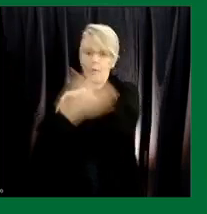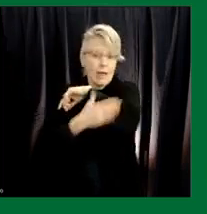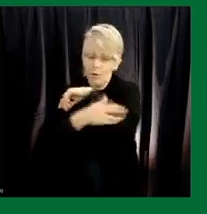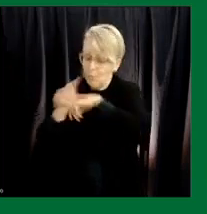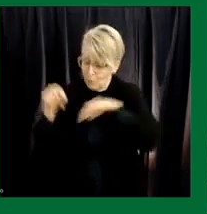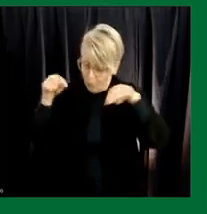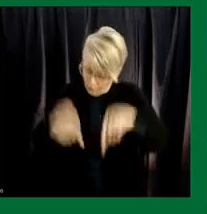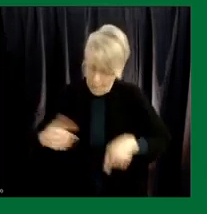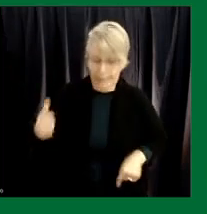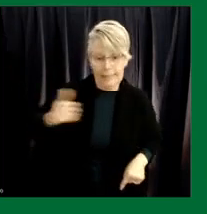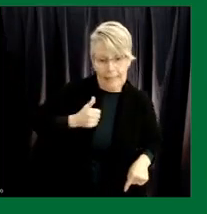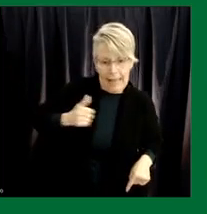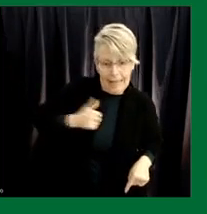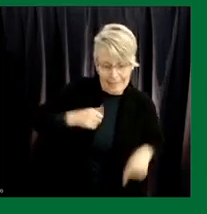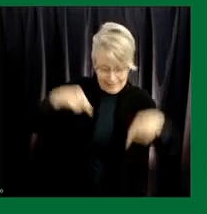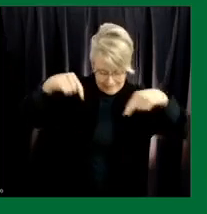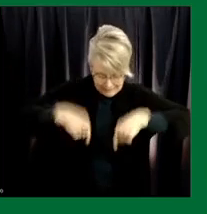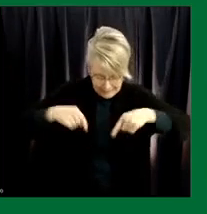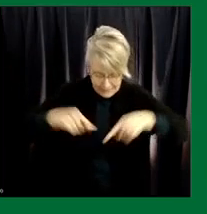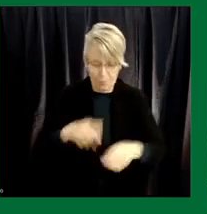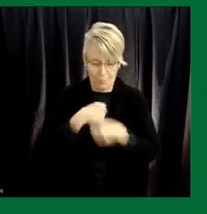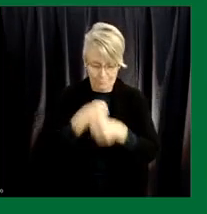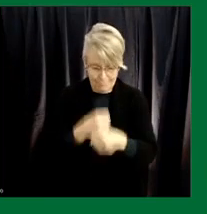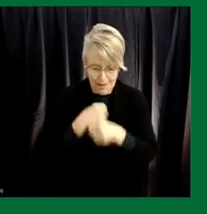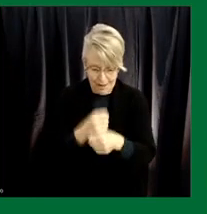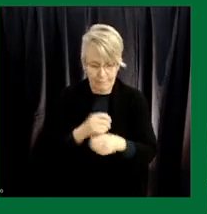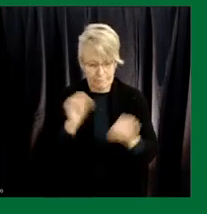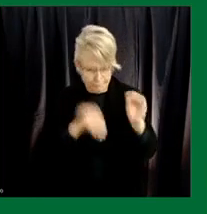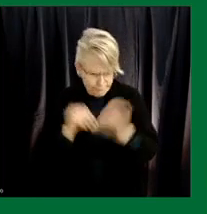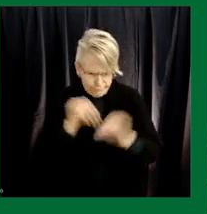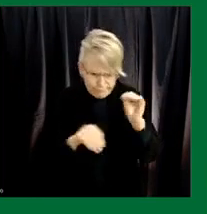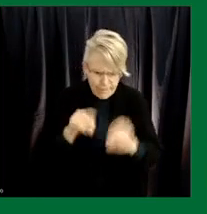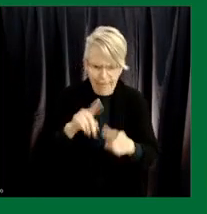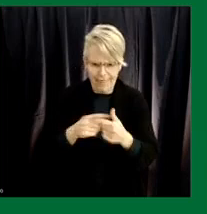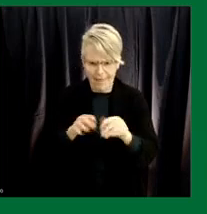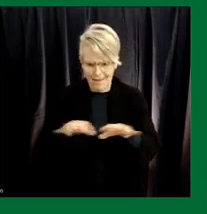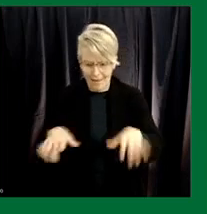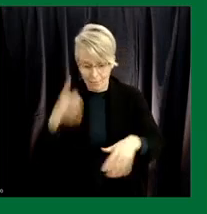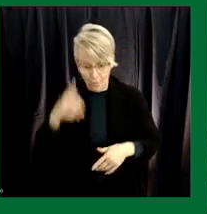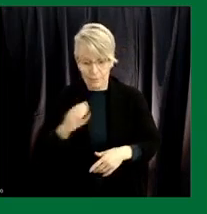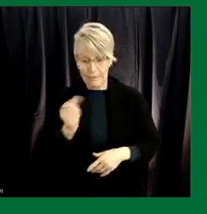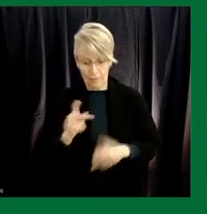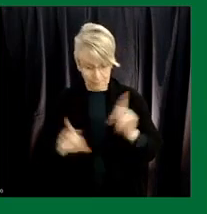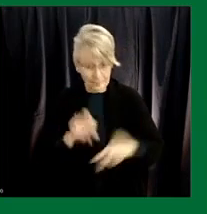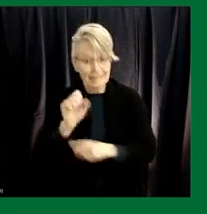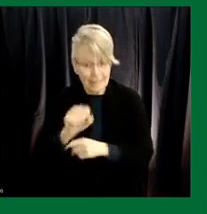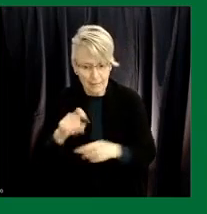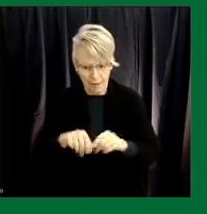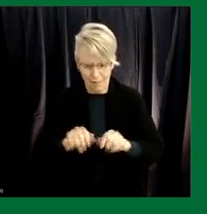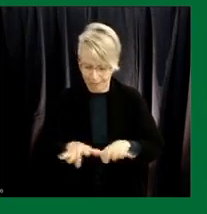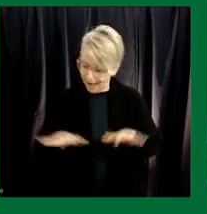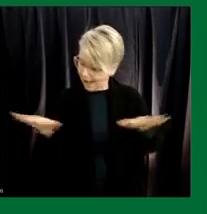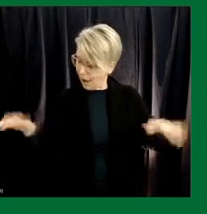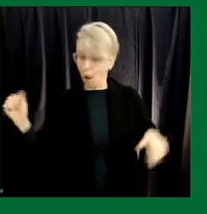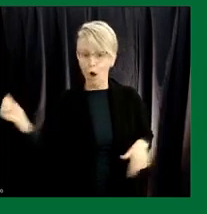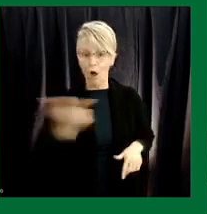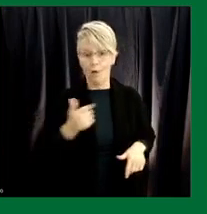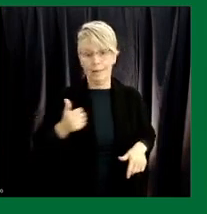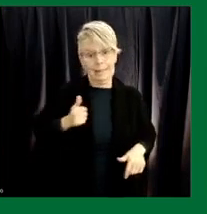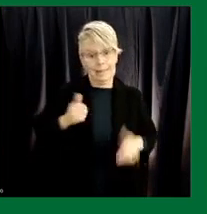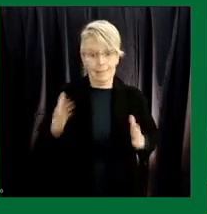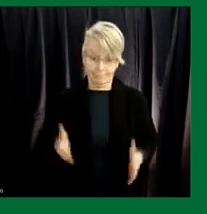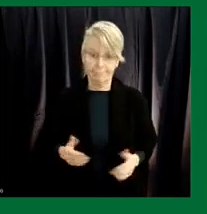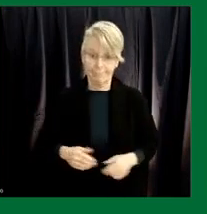the production of those vaccines to benefit not only the people just in this province but all of the all of canadians abroad um a very very